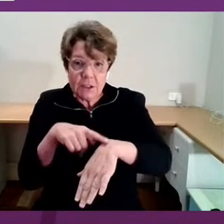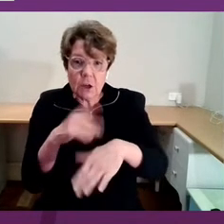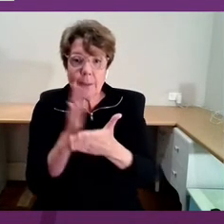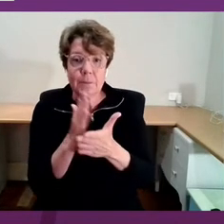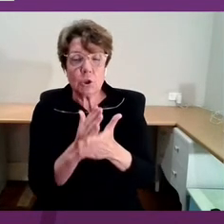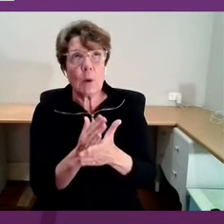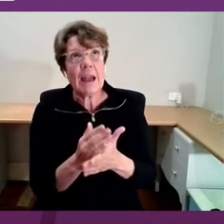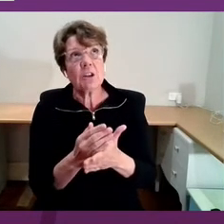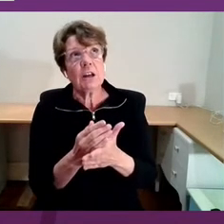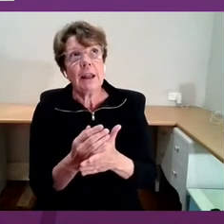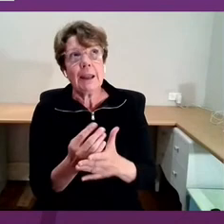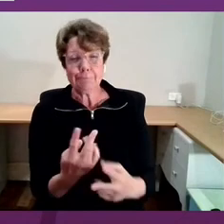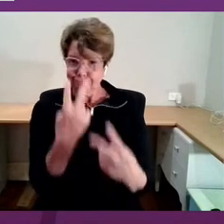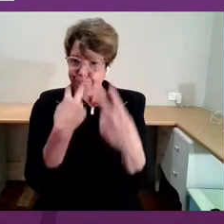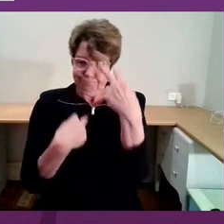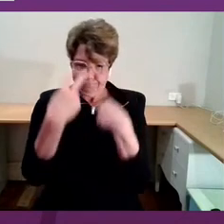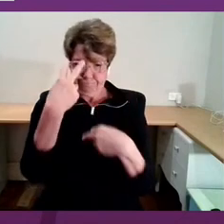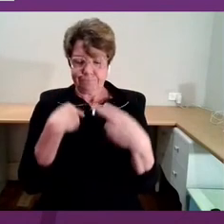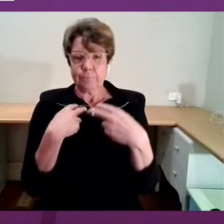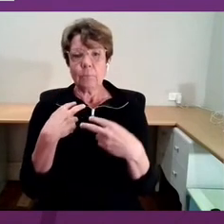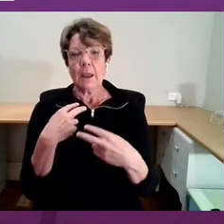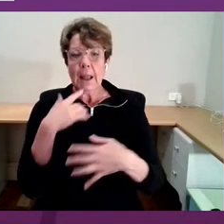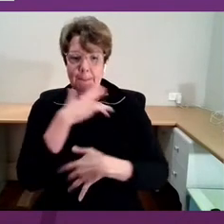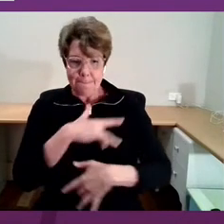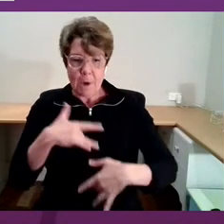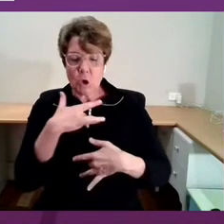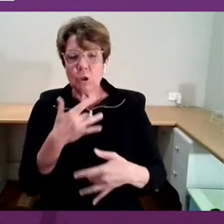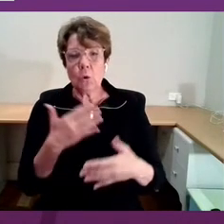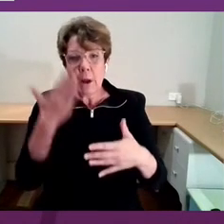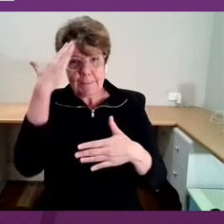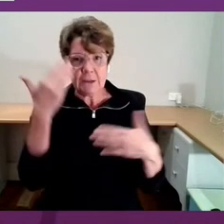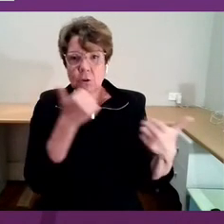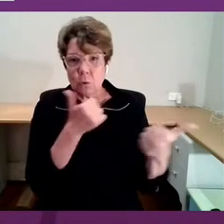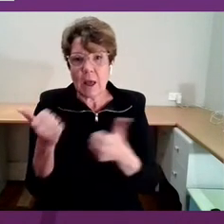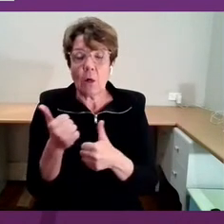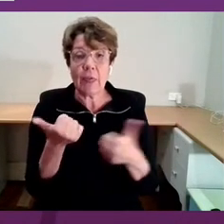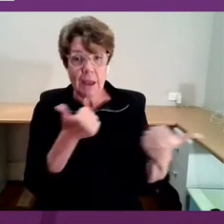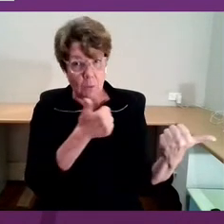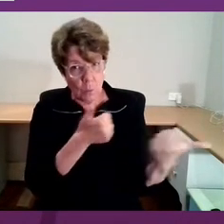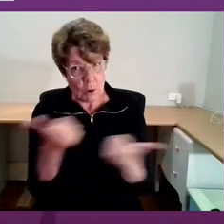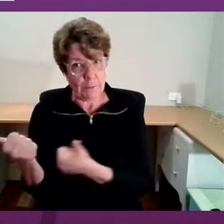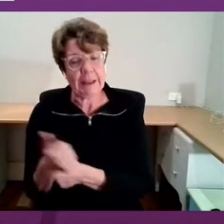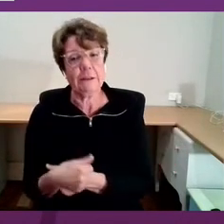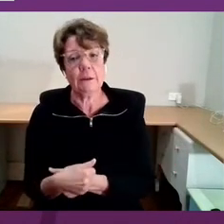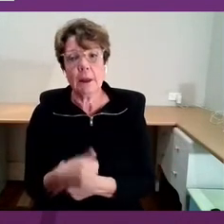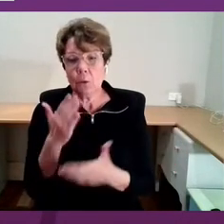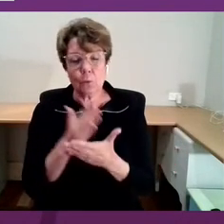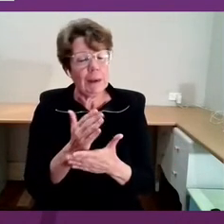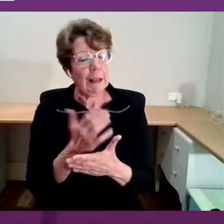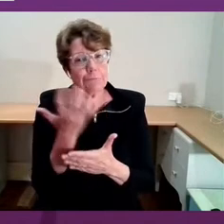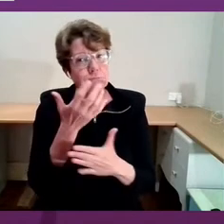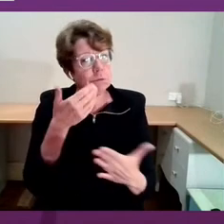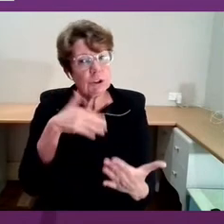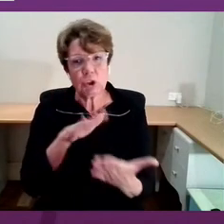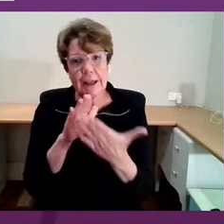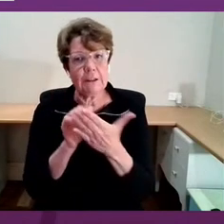emotional and mental health and wellbeing. It is always so challenging to